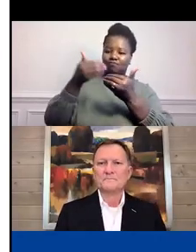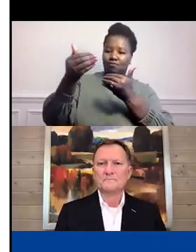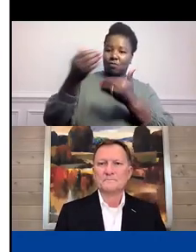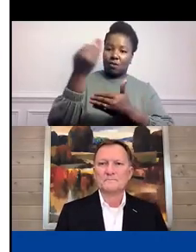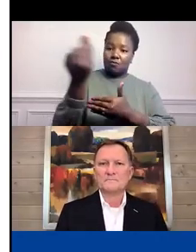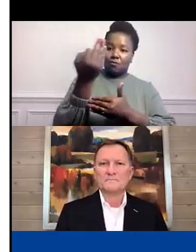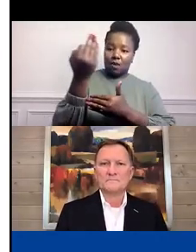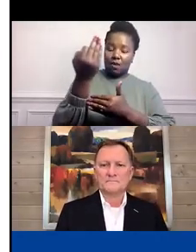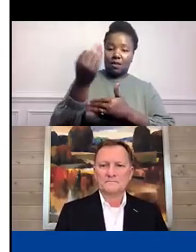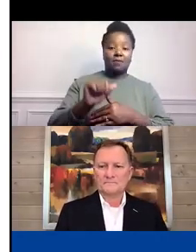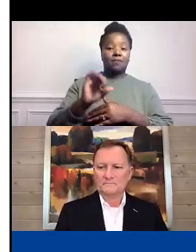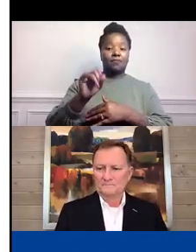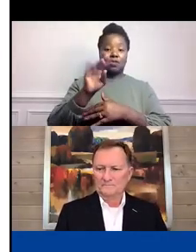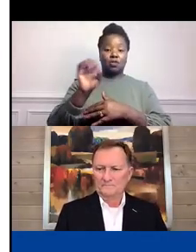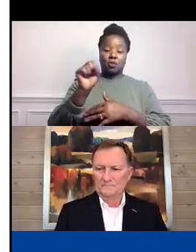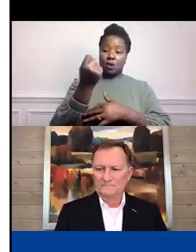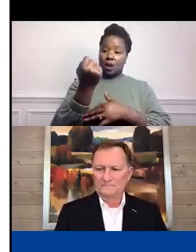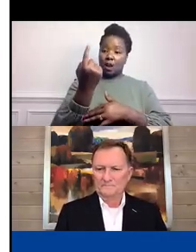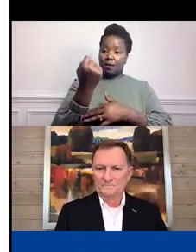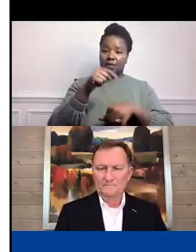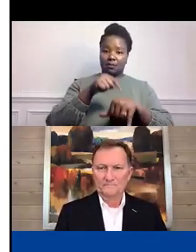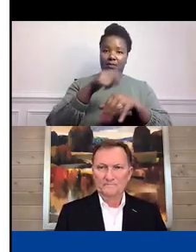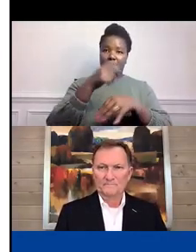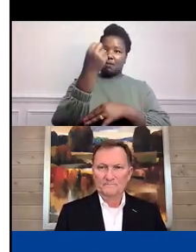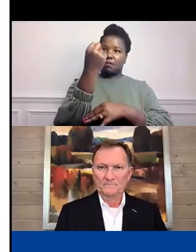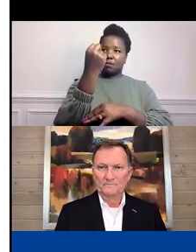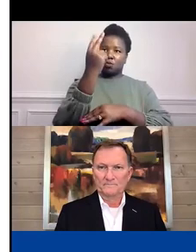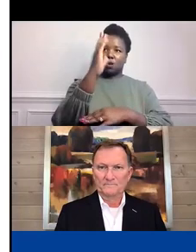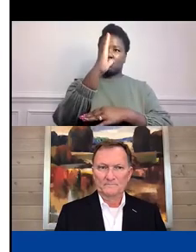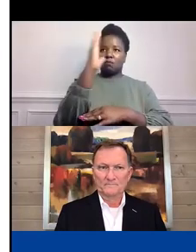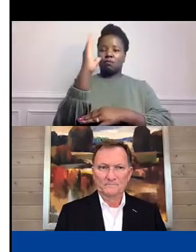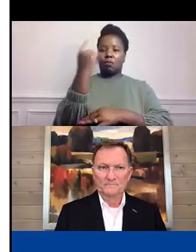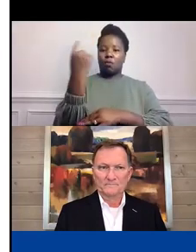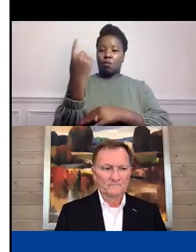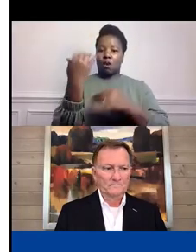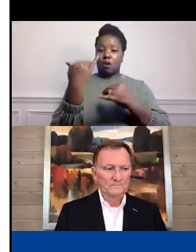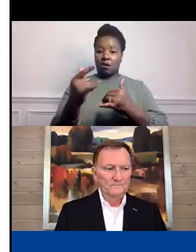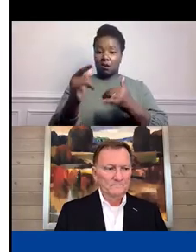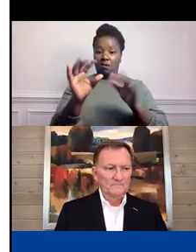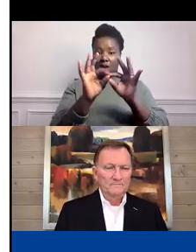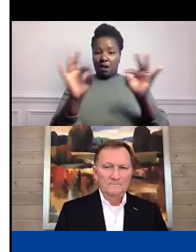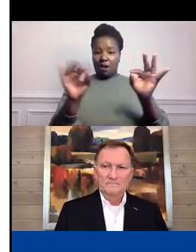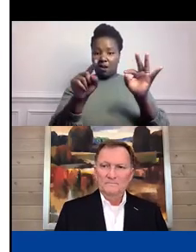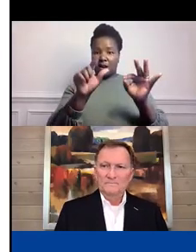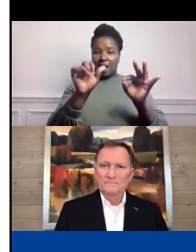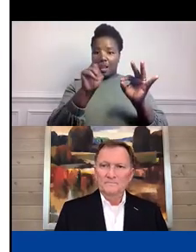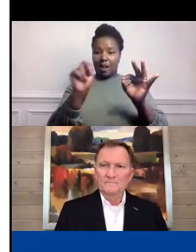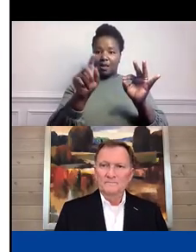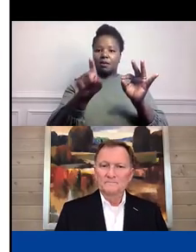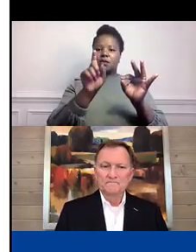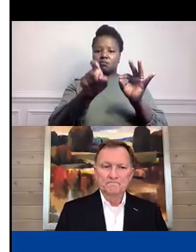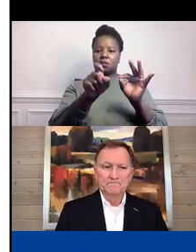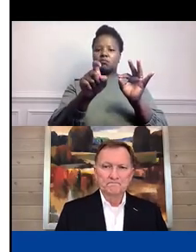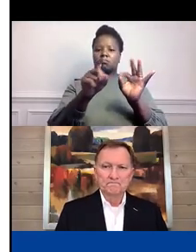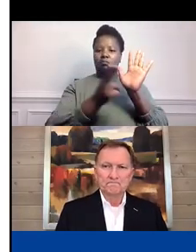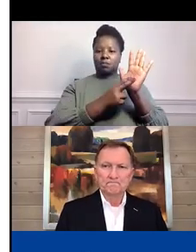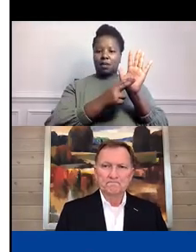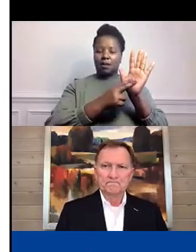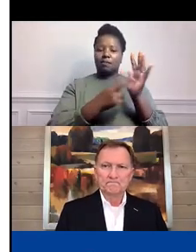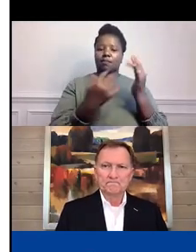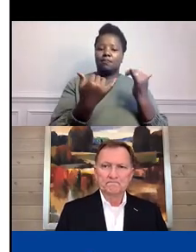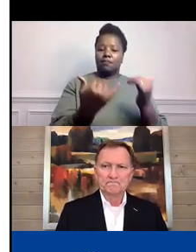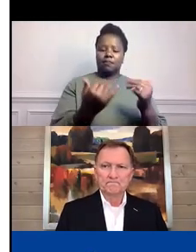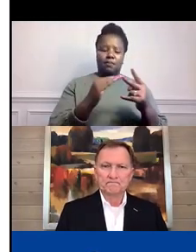Friday, June 11th from noon to 1. And you can register at the link on the screen. Also, just a heads up, we'll have the slides